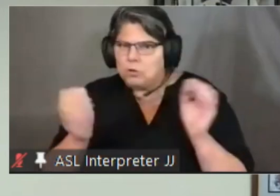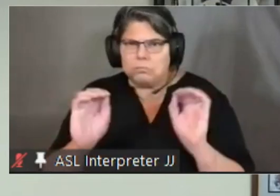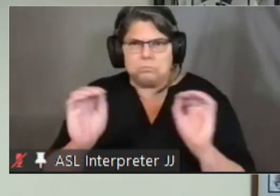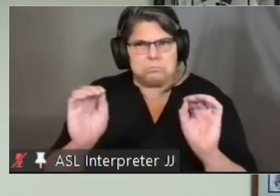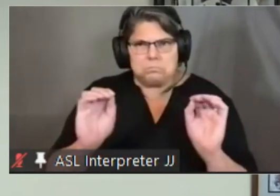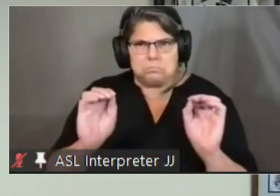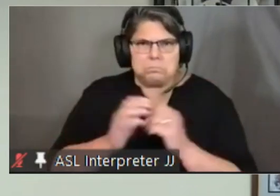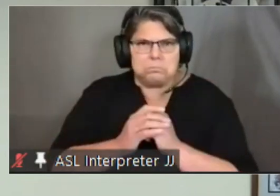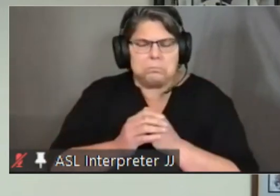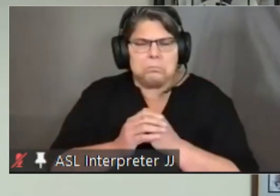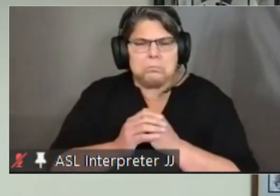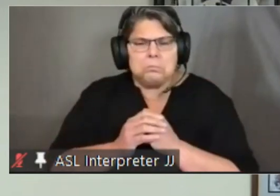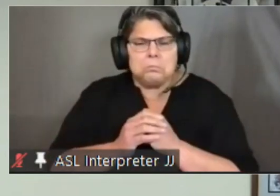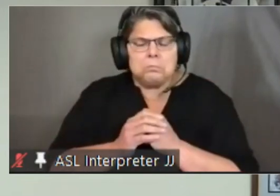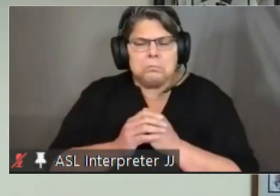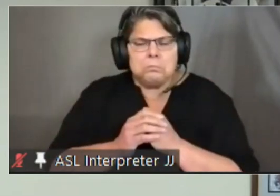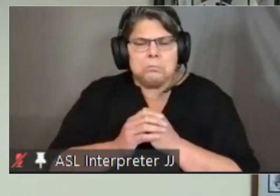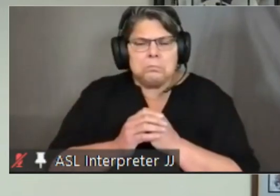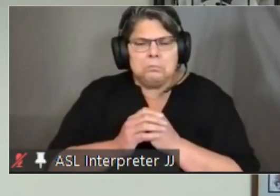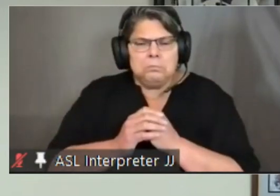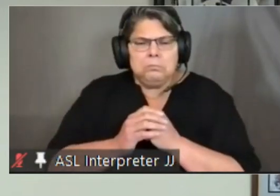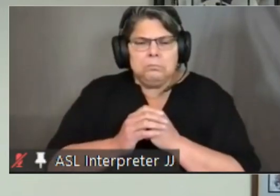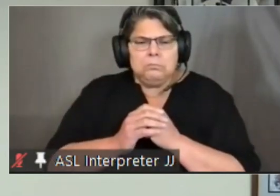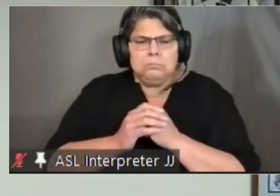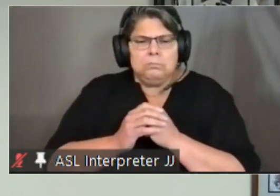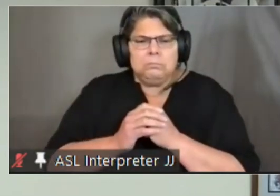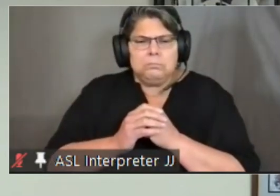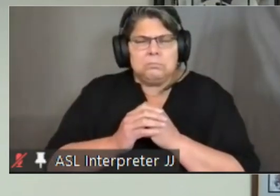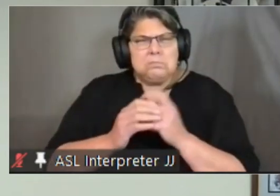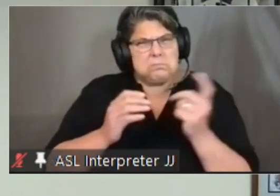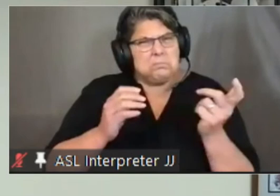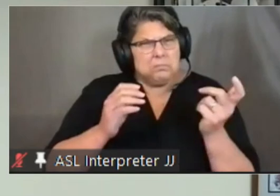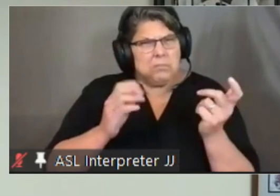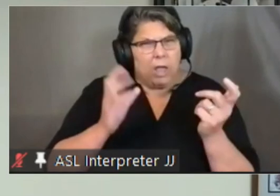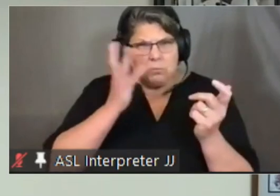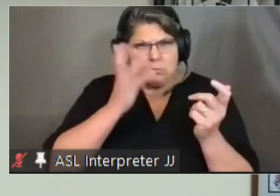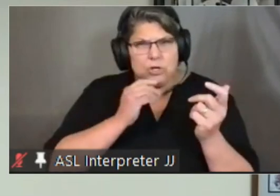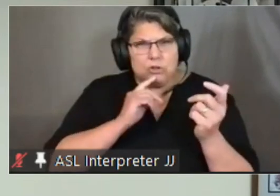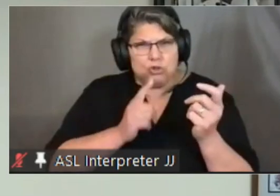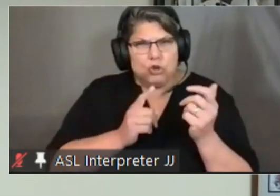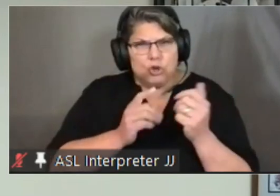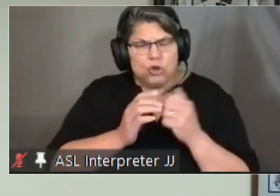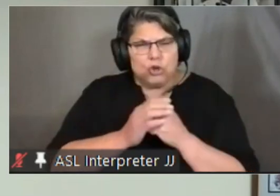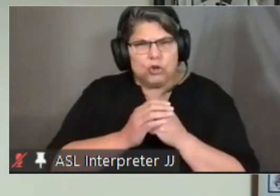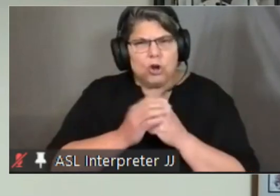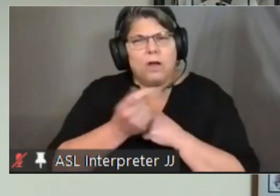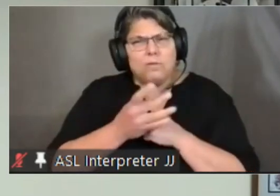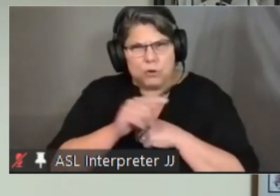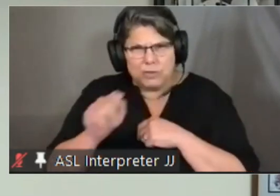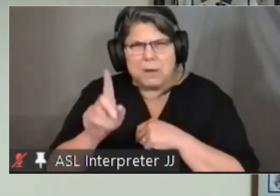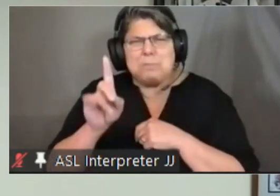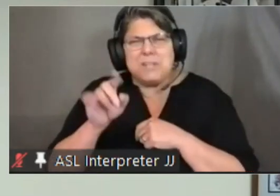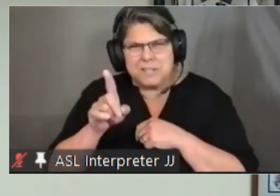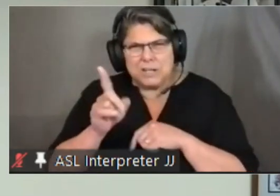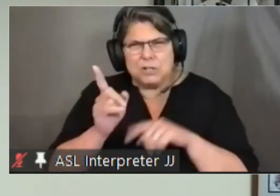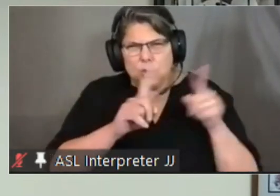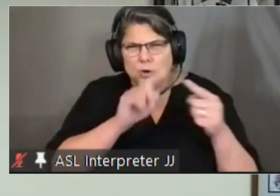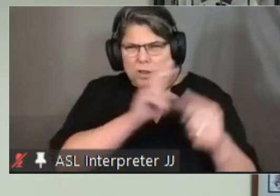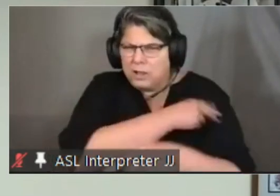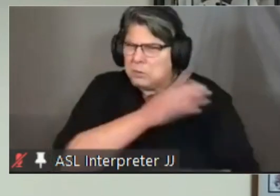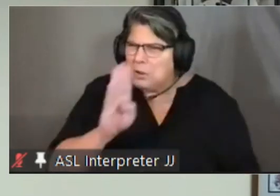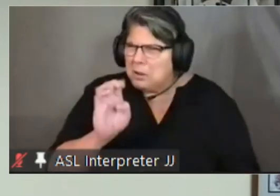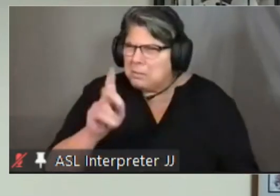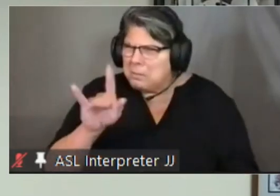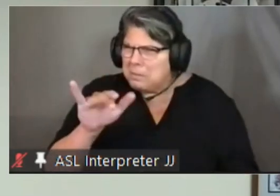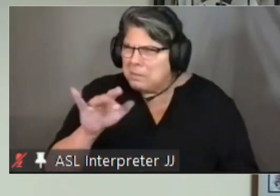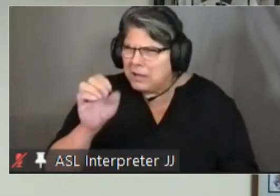and um i am pretty sure that a few of them wound up in the hospital becky do you remember that offhand